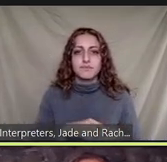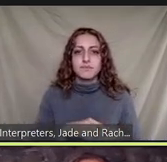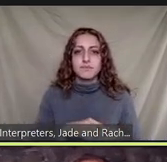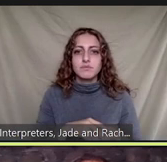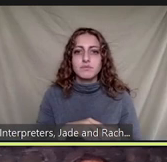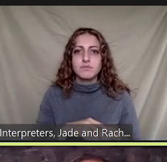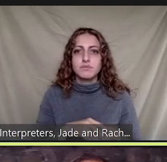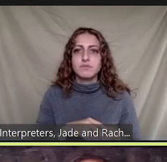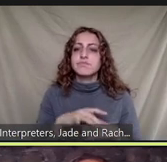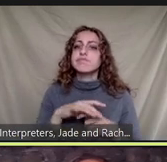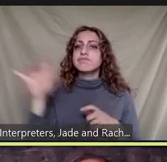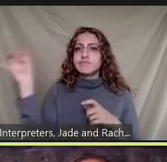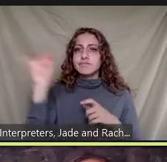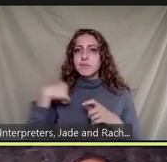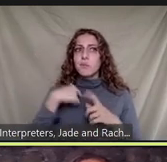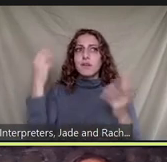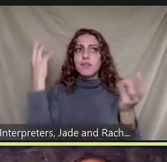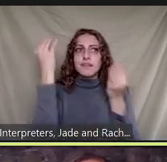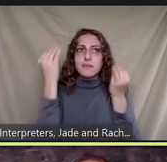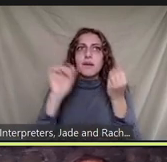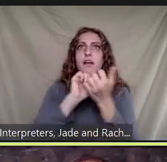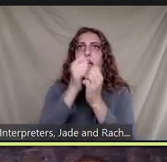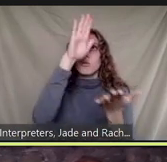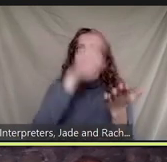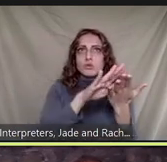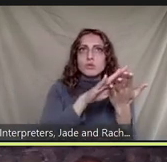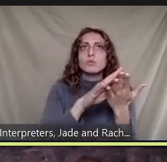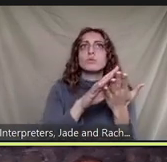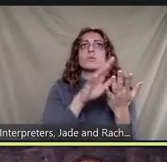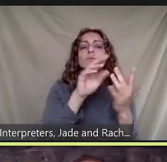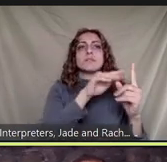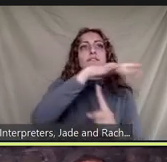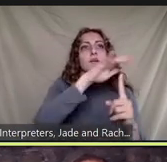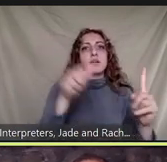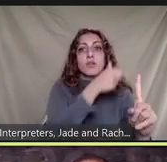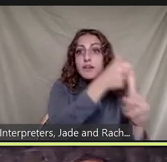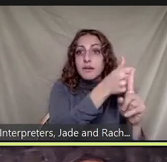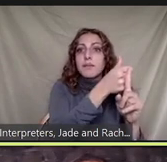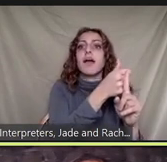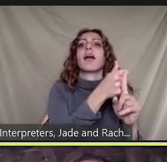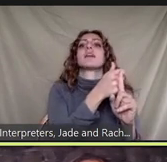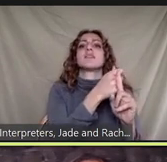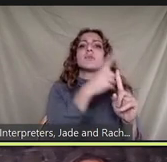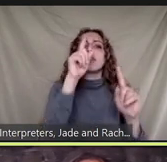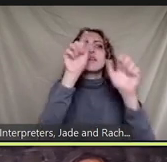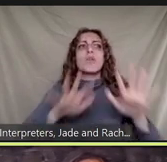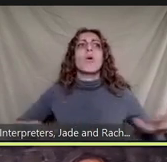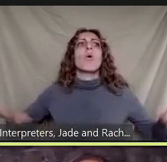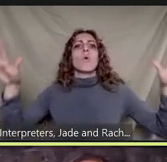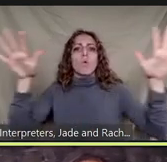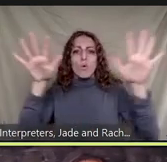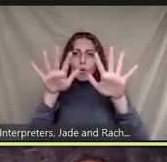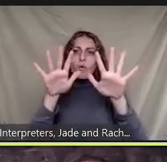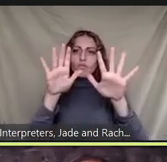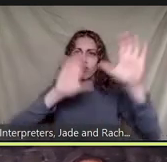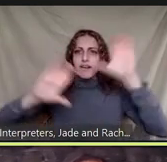like thinking about how we reduce the environmental impact of the medical sector we could think writ large about the chemical sector and earlier this